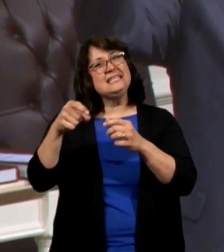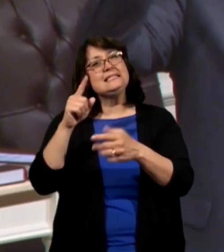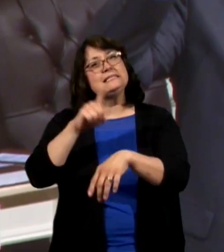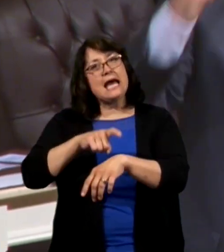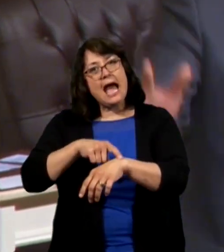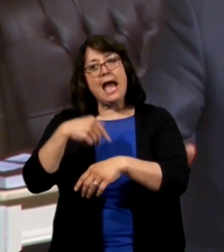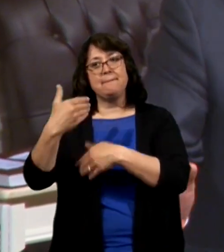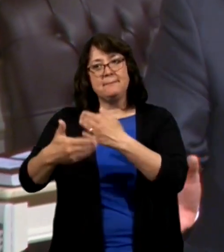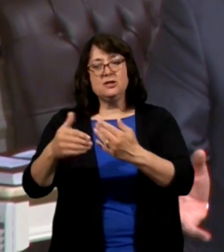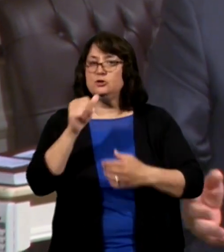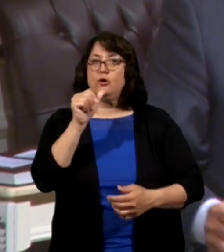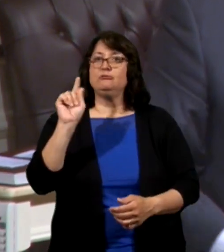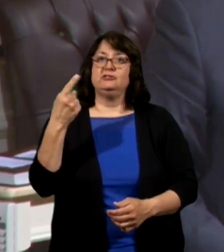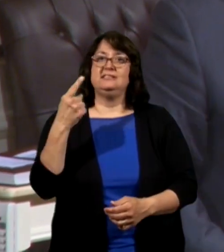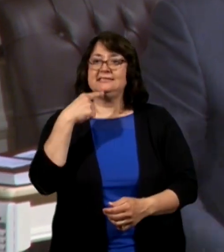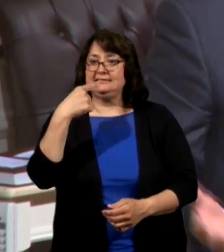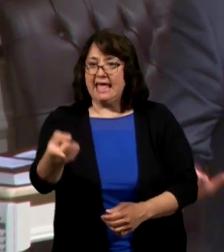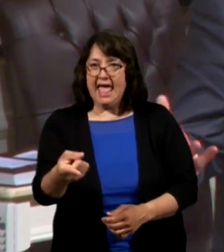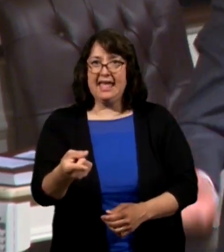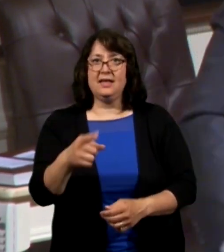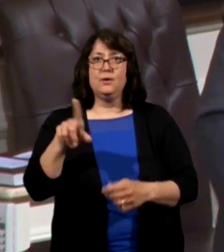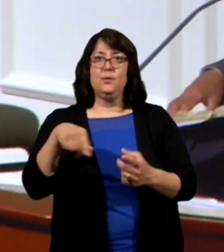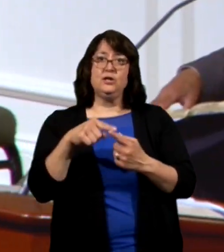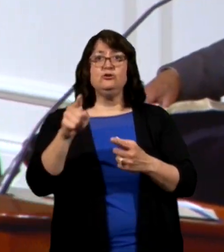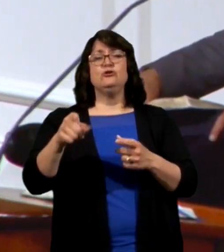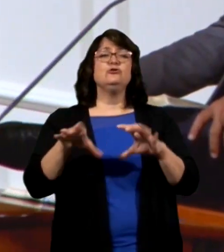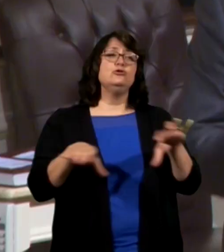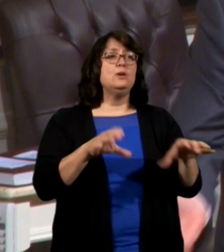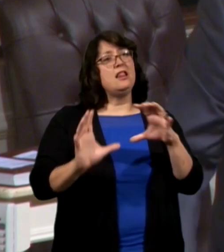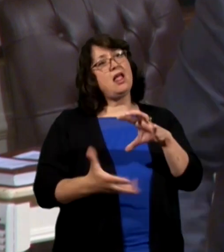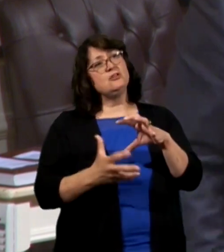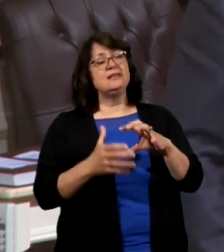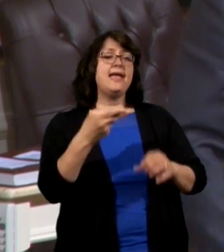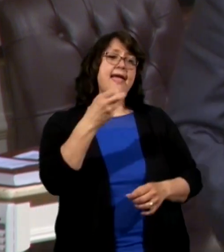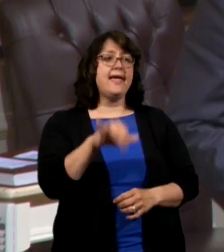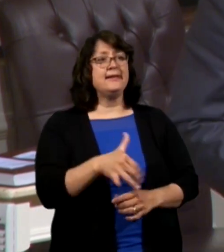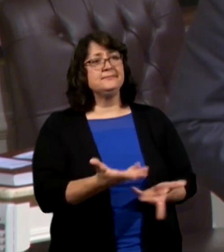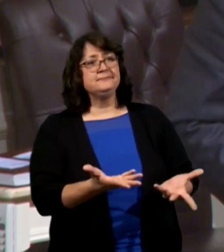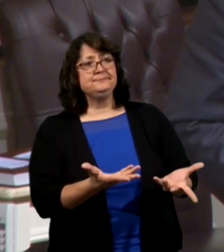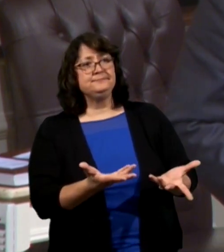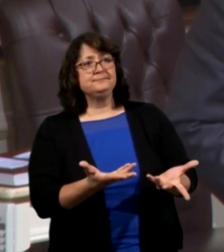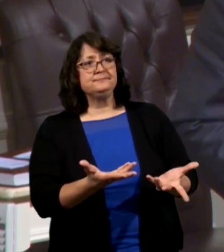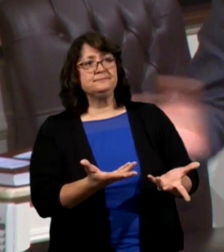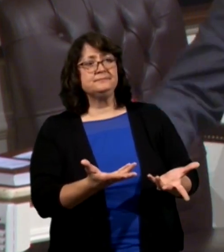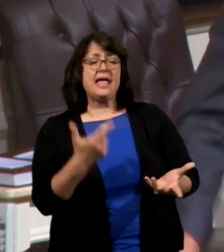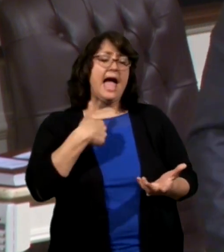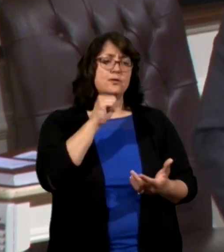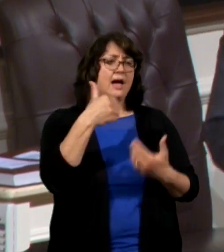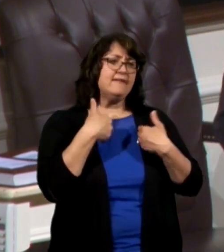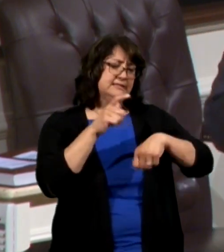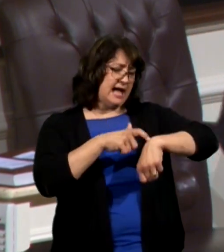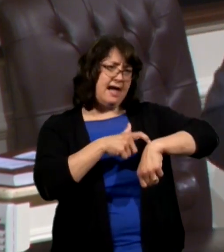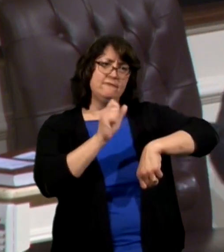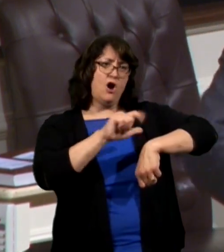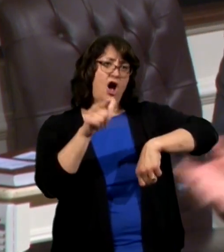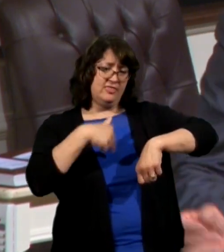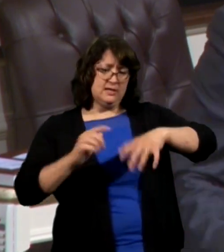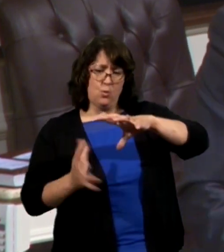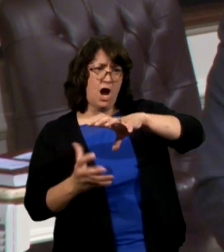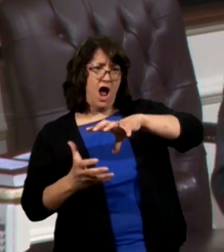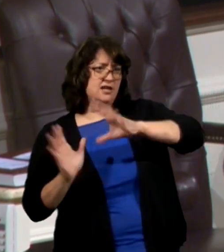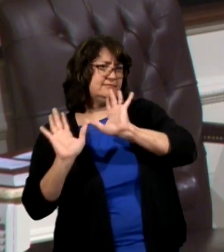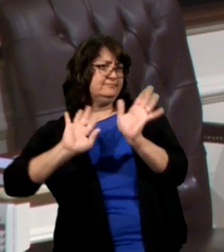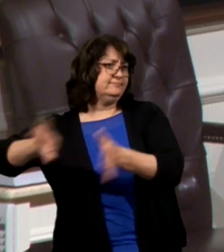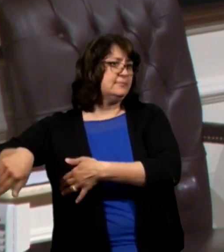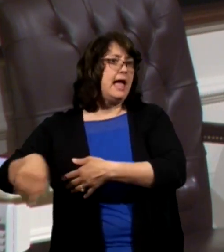don't you don't just say when you're doing your laundry hey I don't have time for all this wash wash